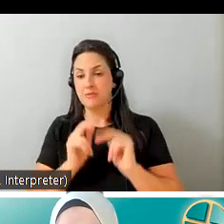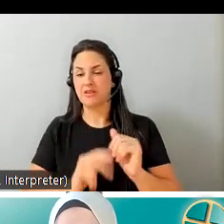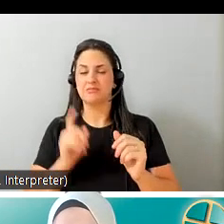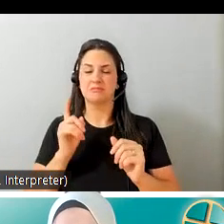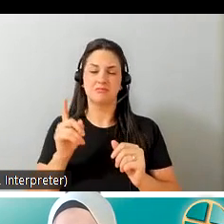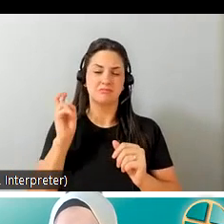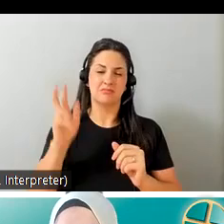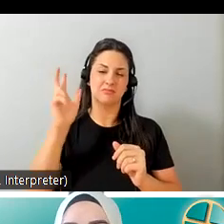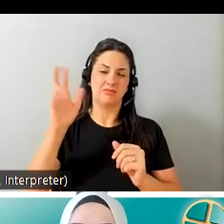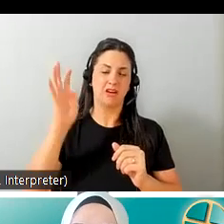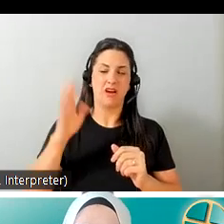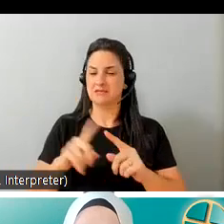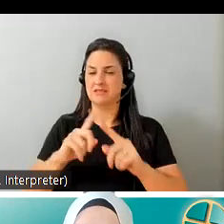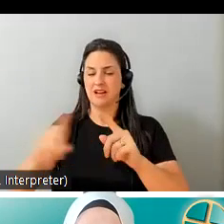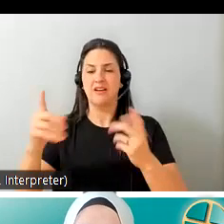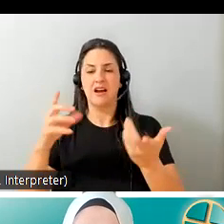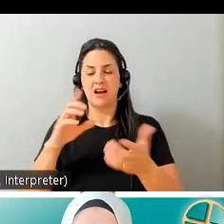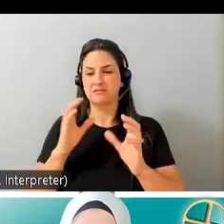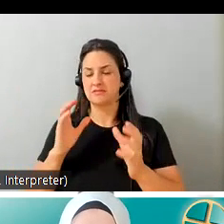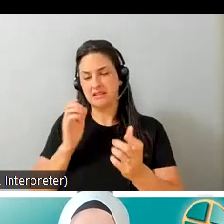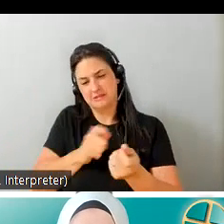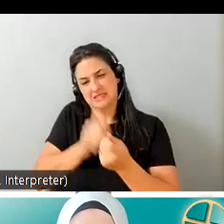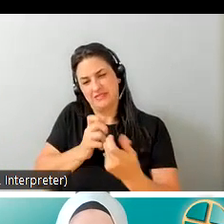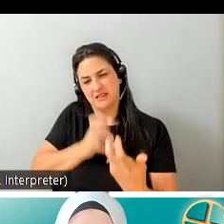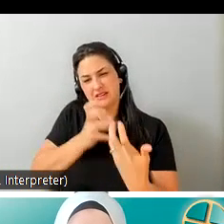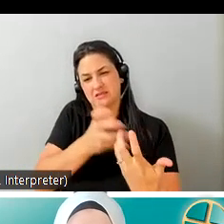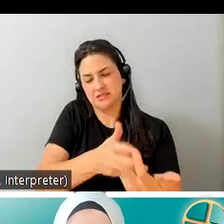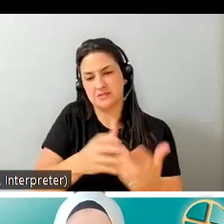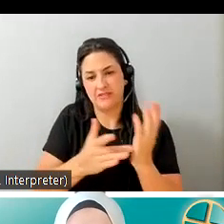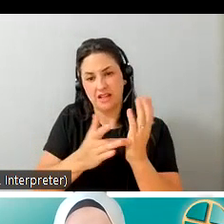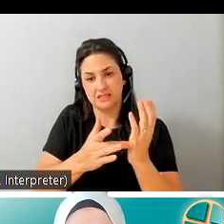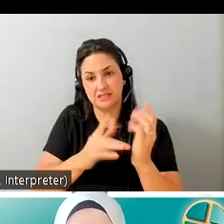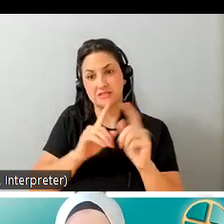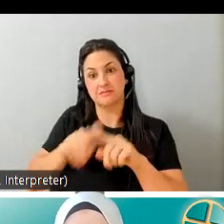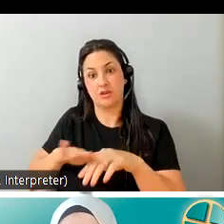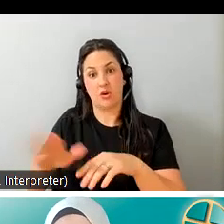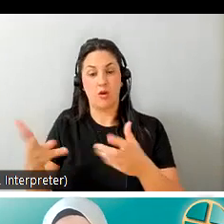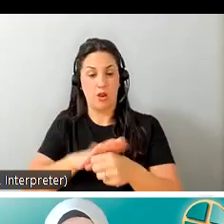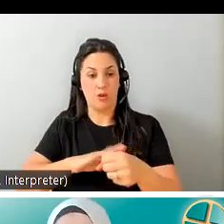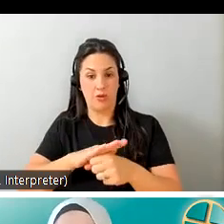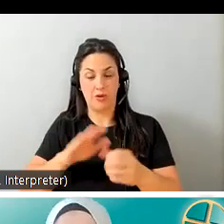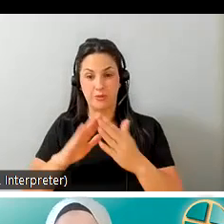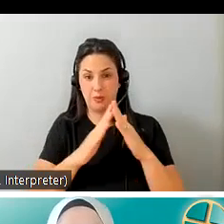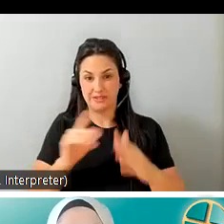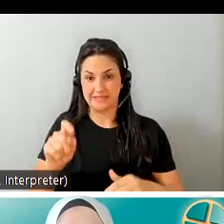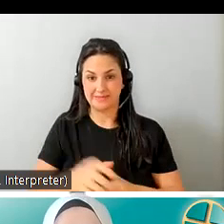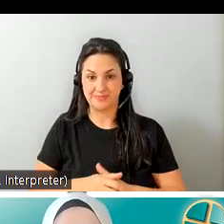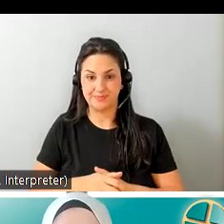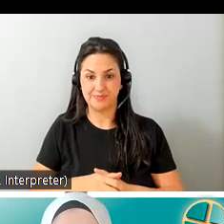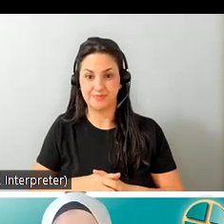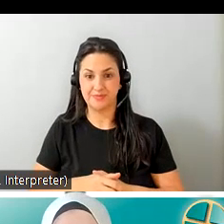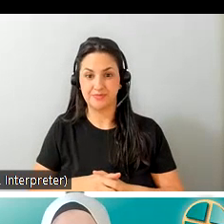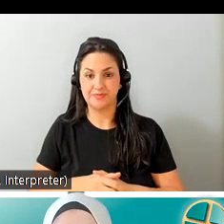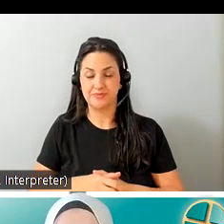assistive devices based on a request basis from the local community and just quick holistic like